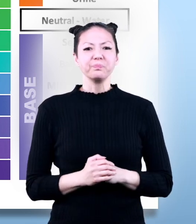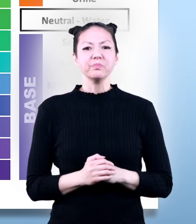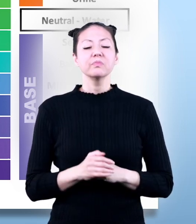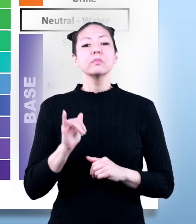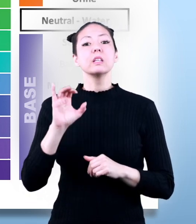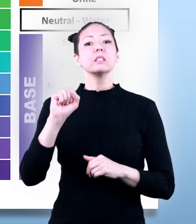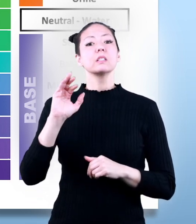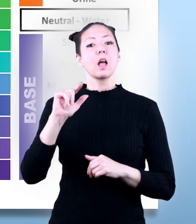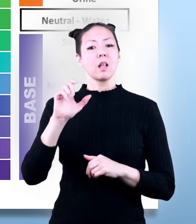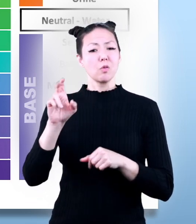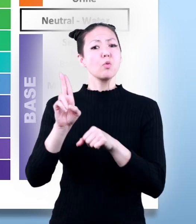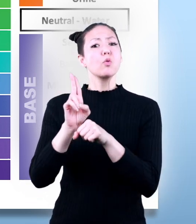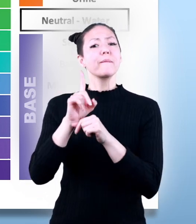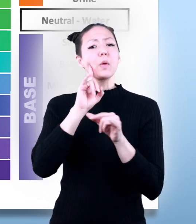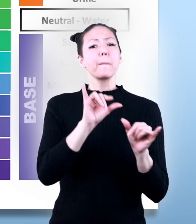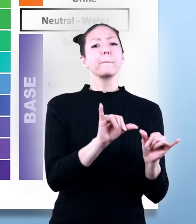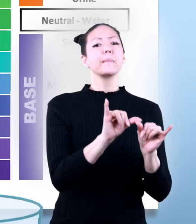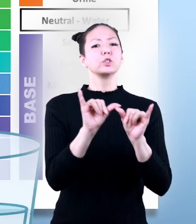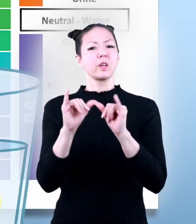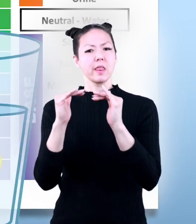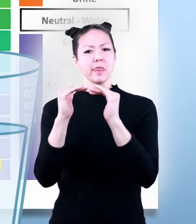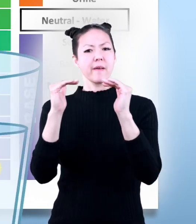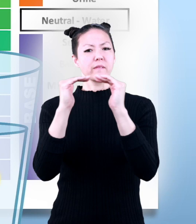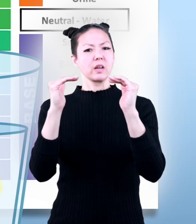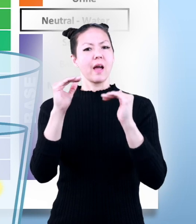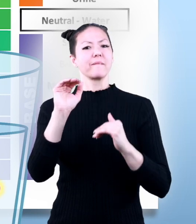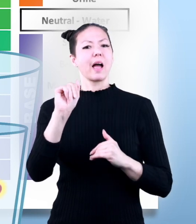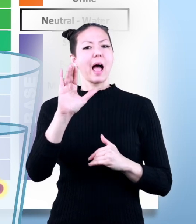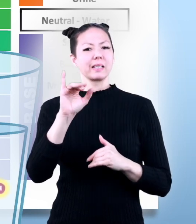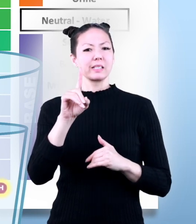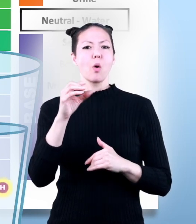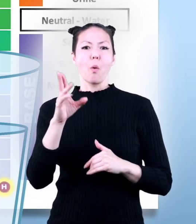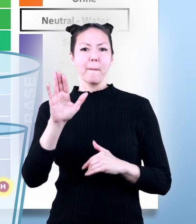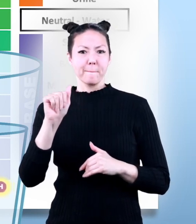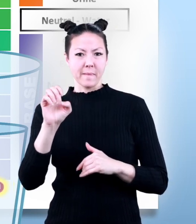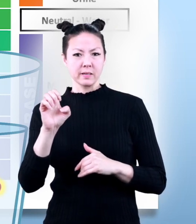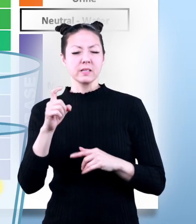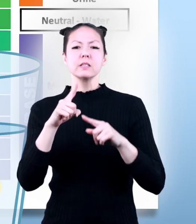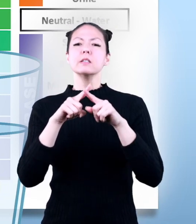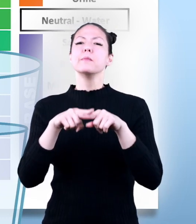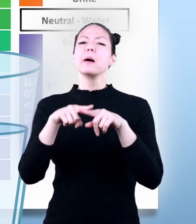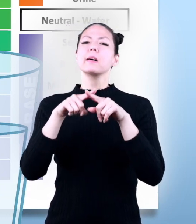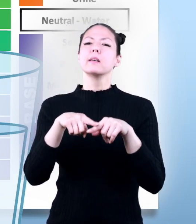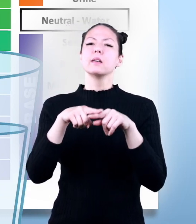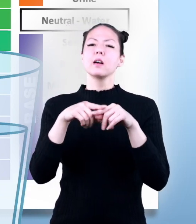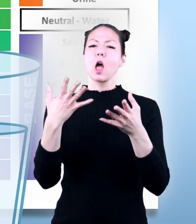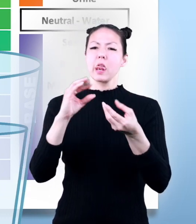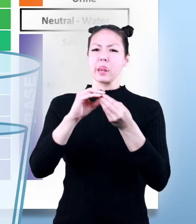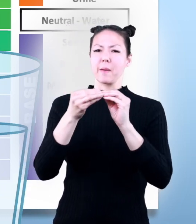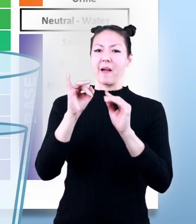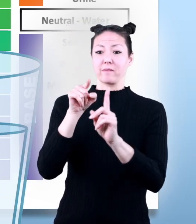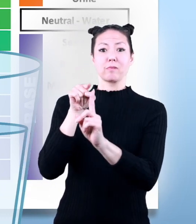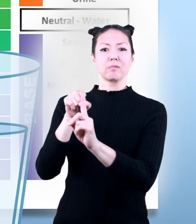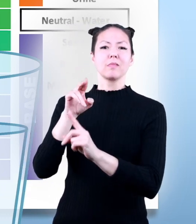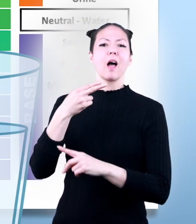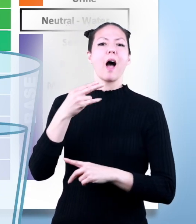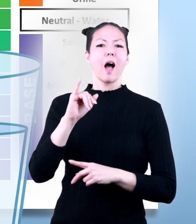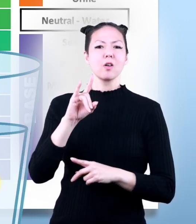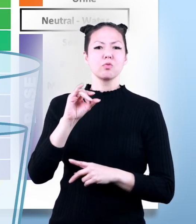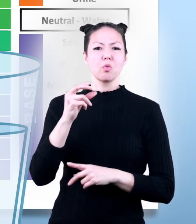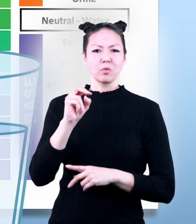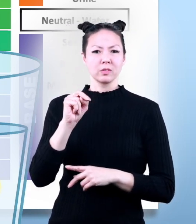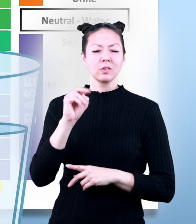this scale is used to measure the level of the acid or base this level depends on the number of hydrogen